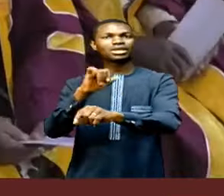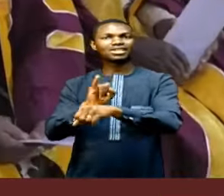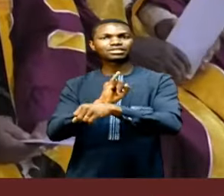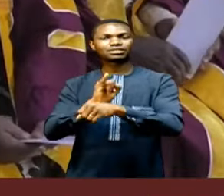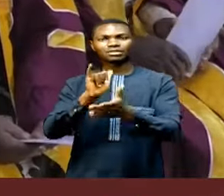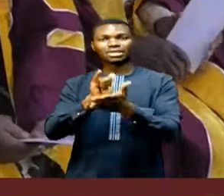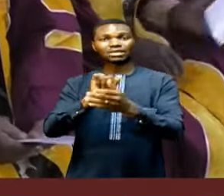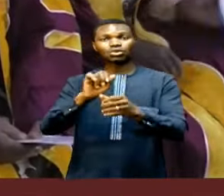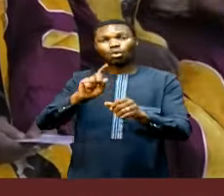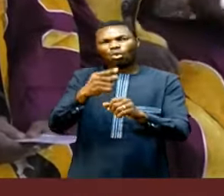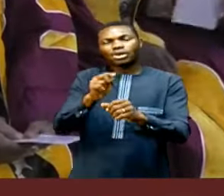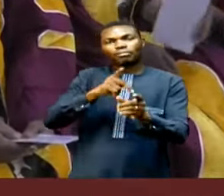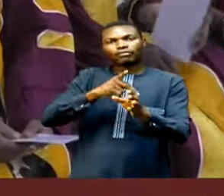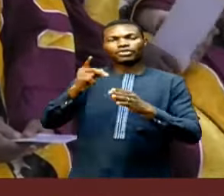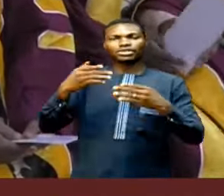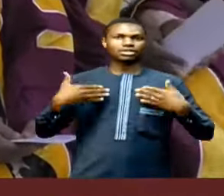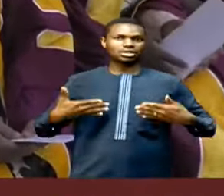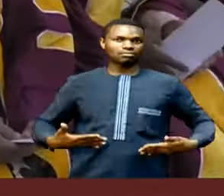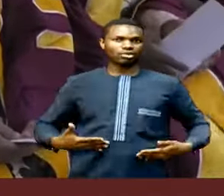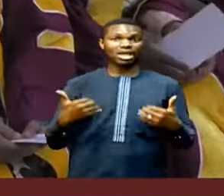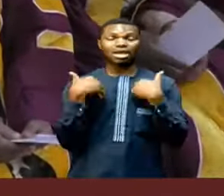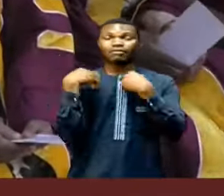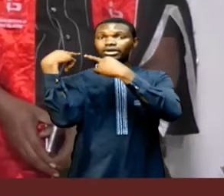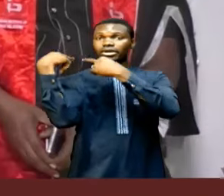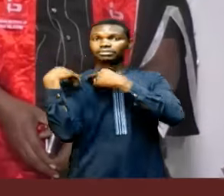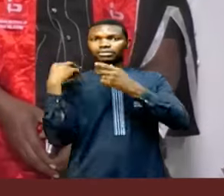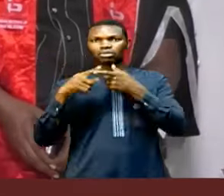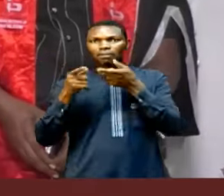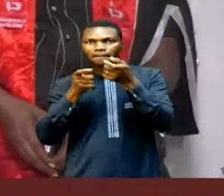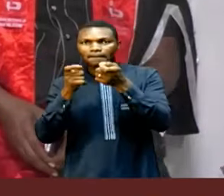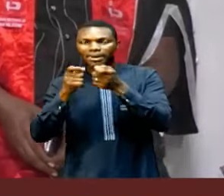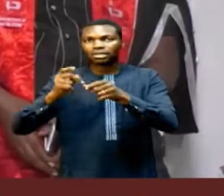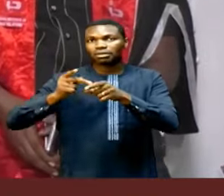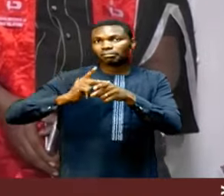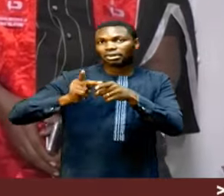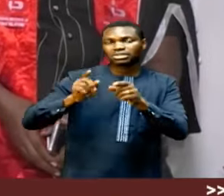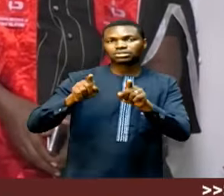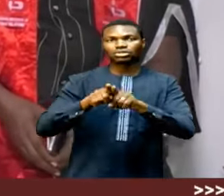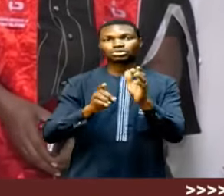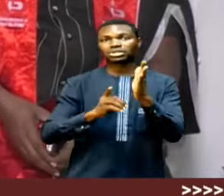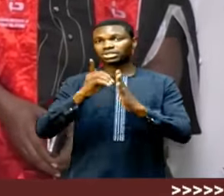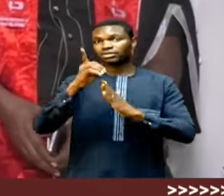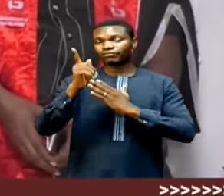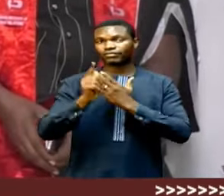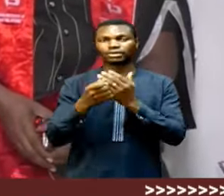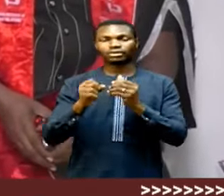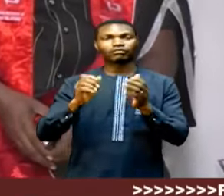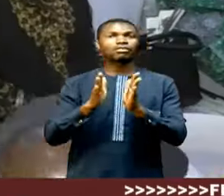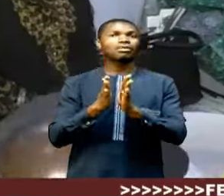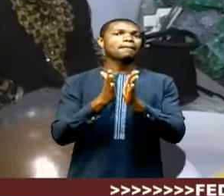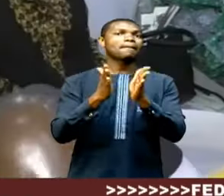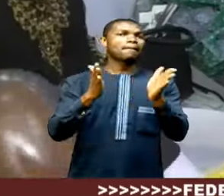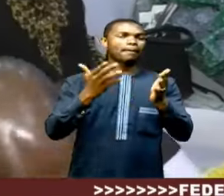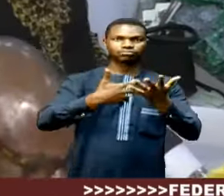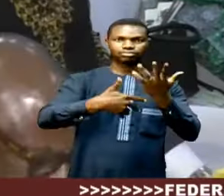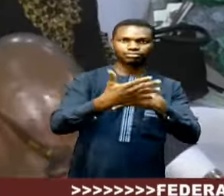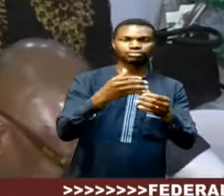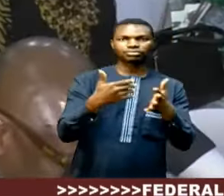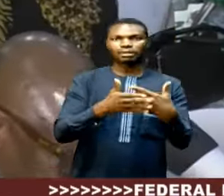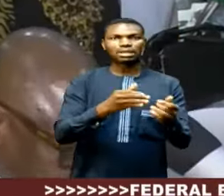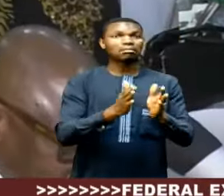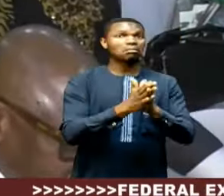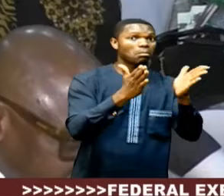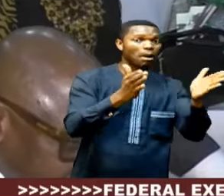only professional body, charged with the responsibility to regulate the practice and development of public relations in both public and private